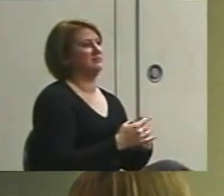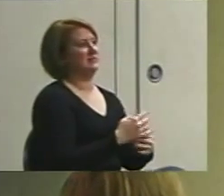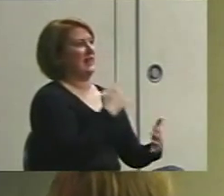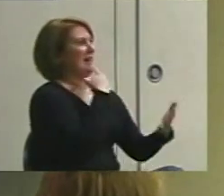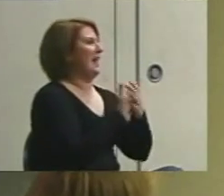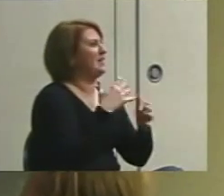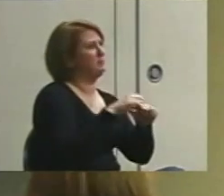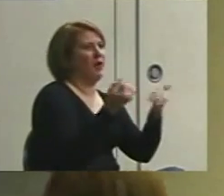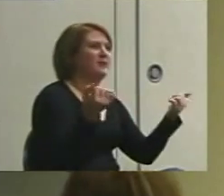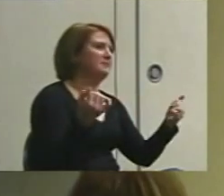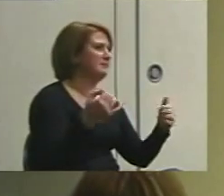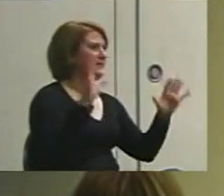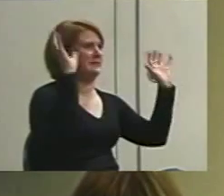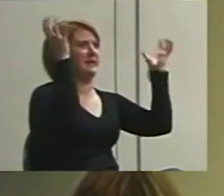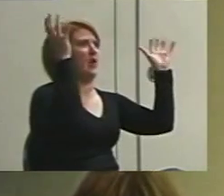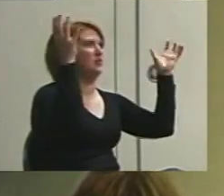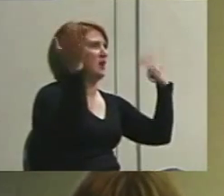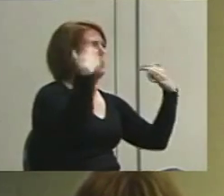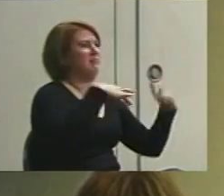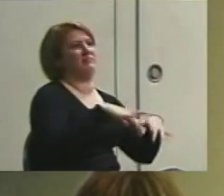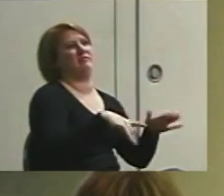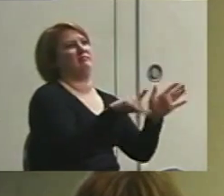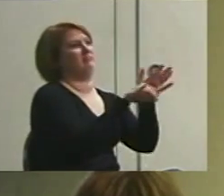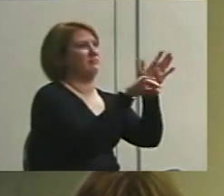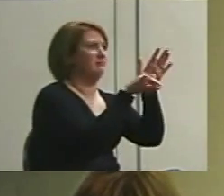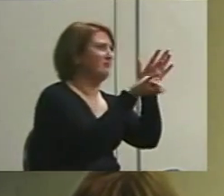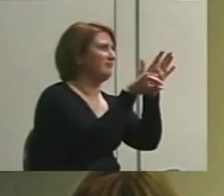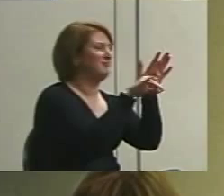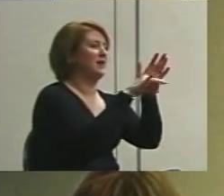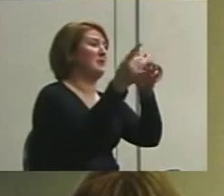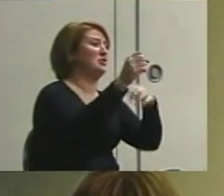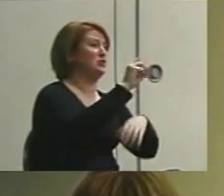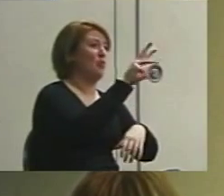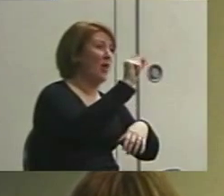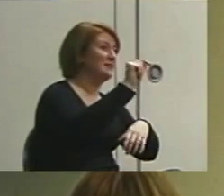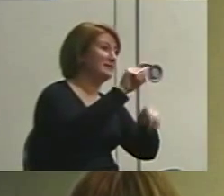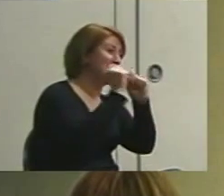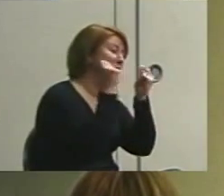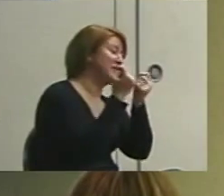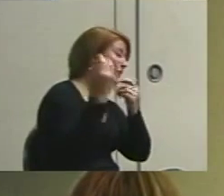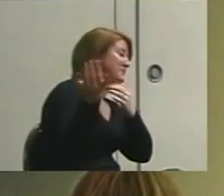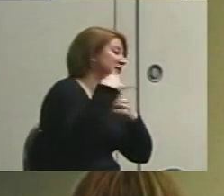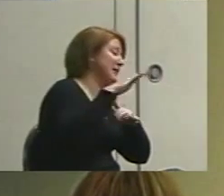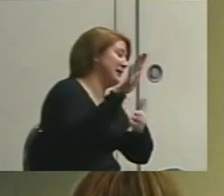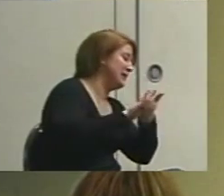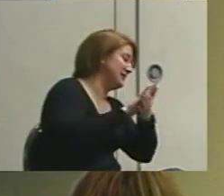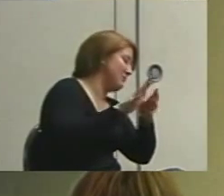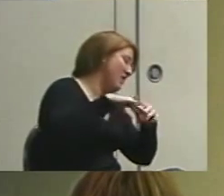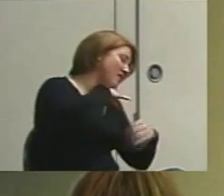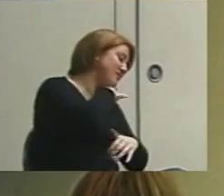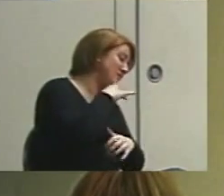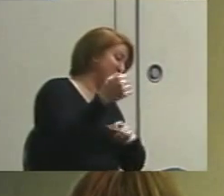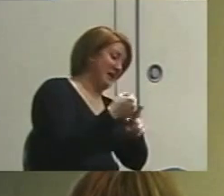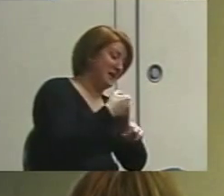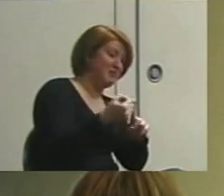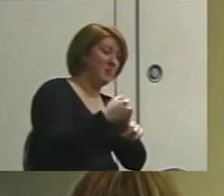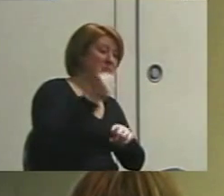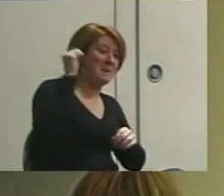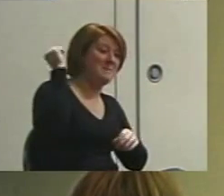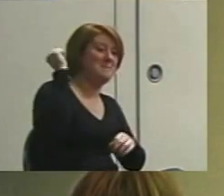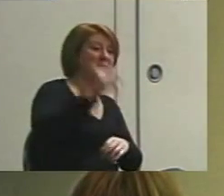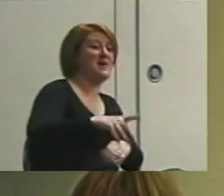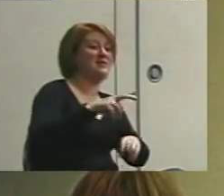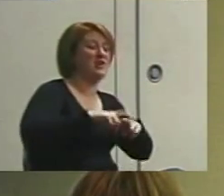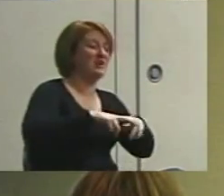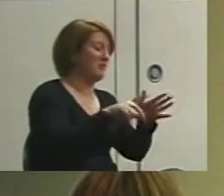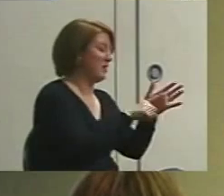breaks, the sirens come, the fire alarm's going off, they come in, a SWAT team comes in and cleans up the whole mess, they beat him up and throw him back in his chair and